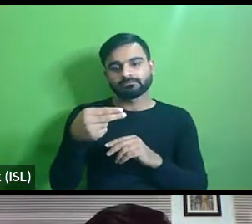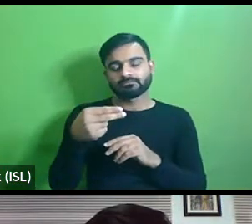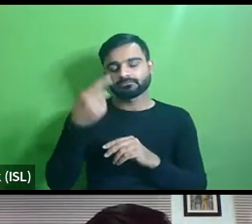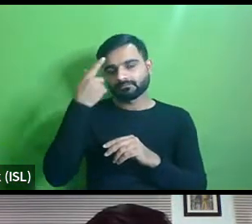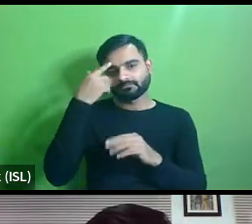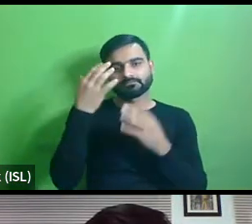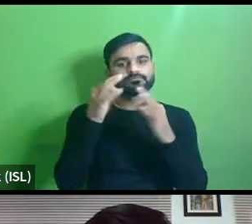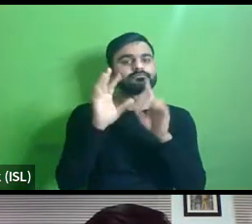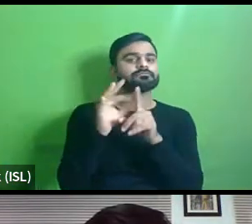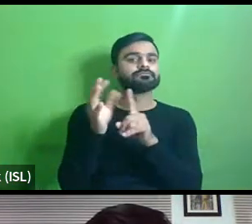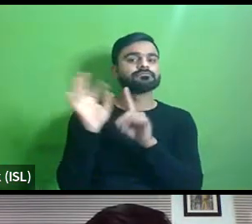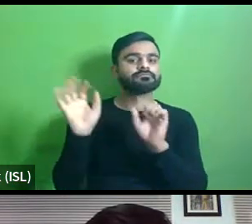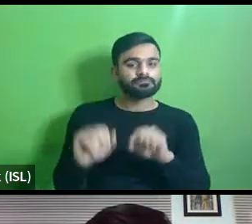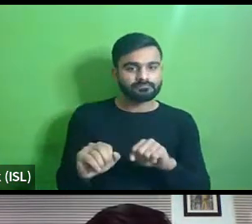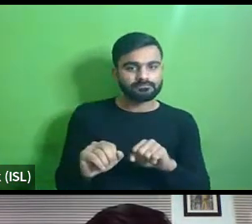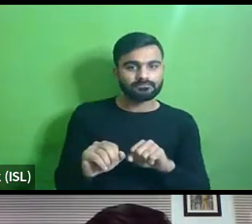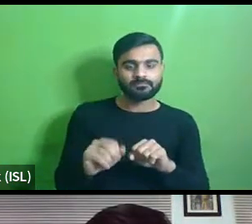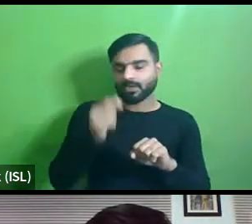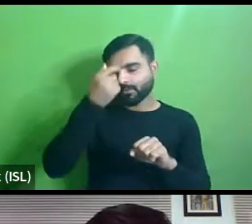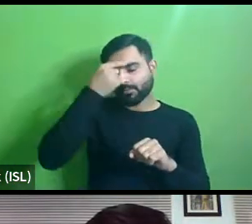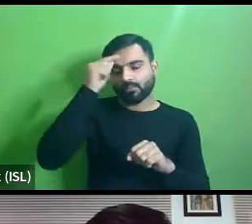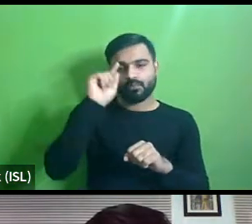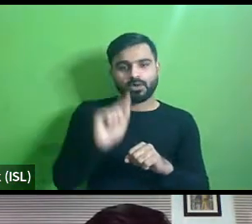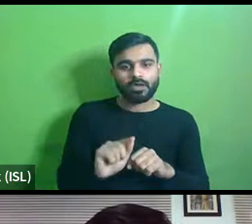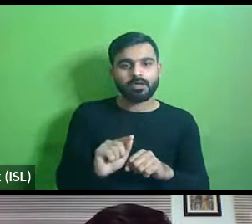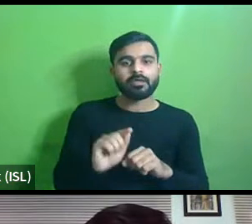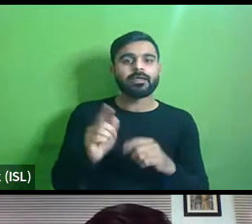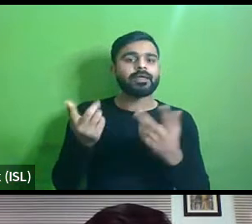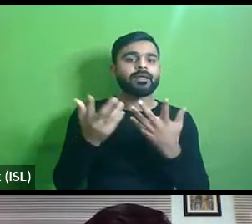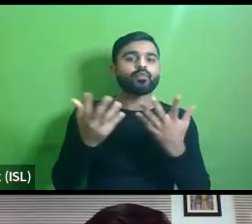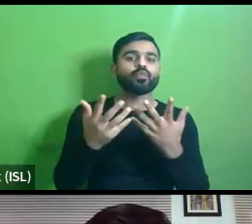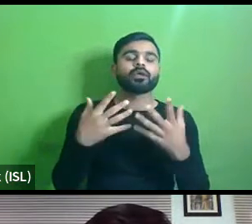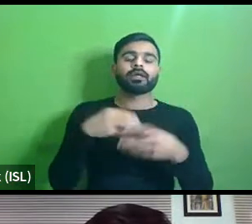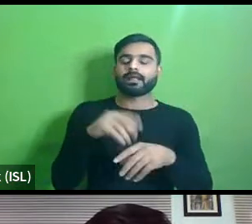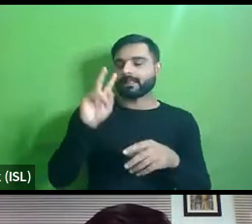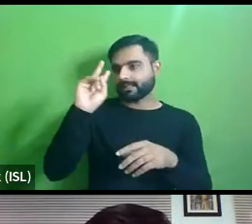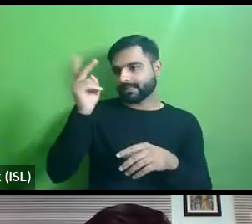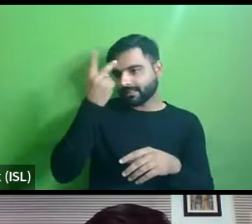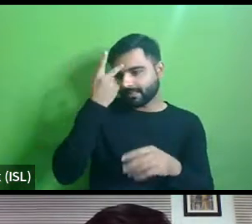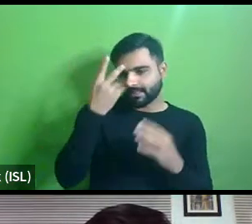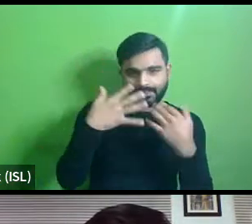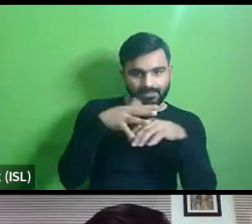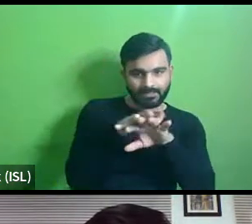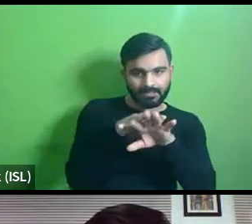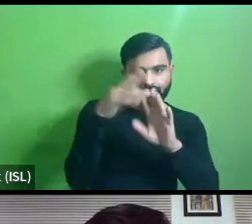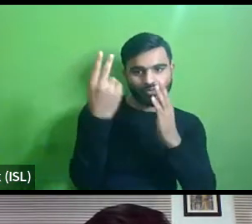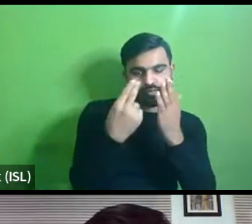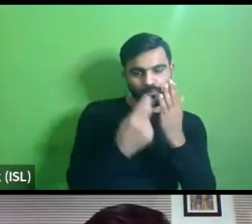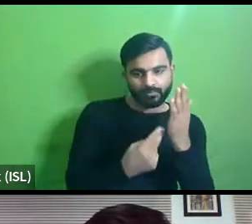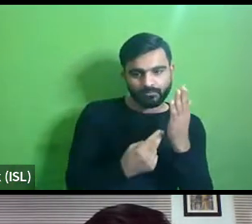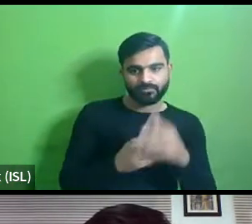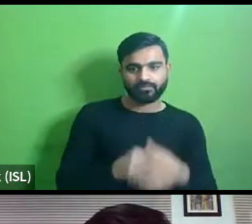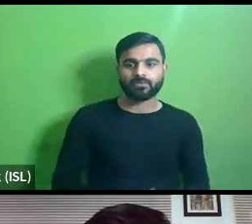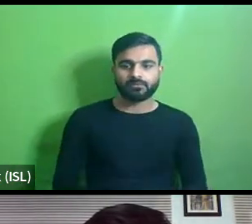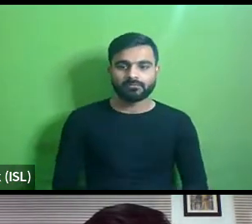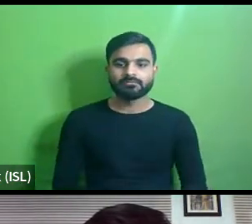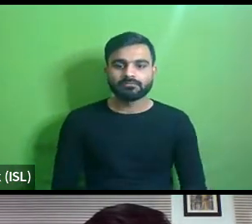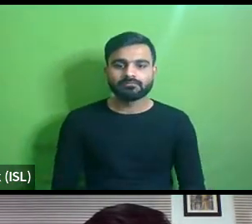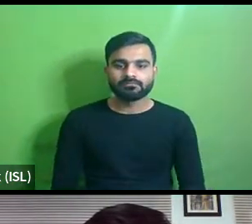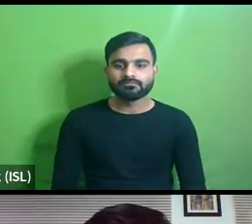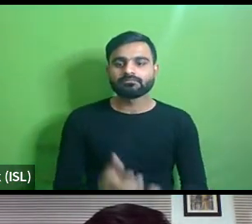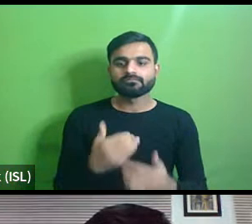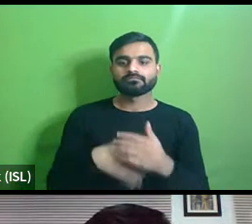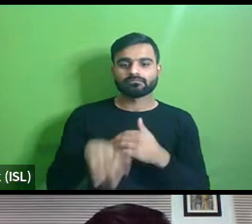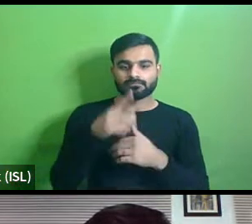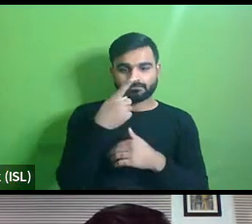doing but the issue that is happening is about you know misunderstanding inclusive design uh uh in in the right